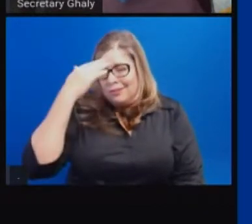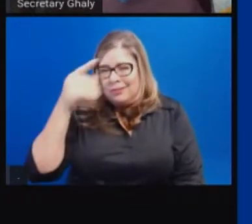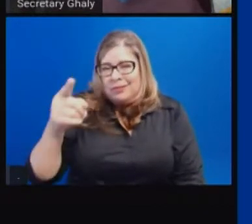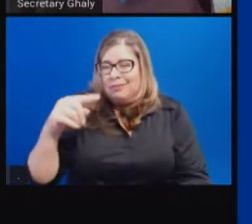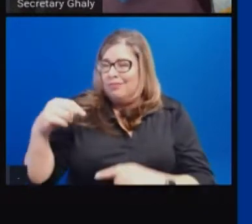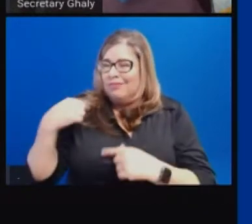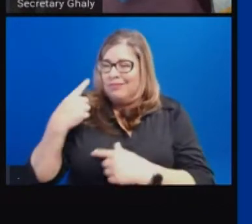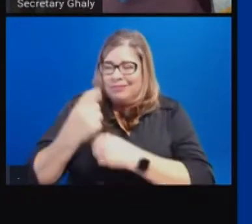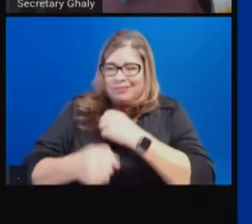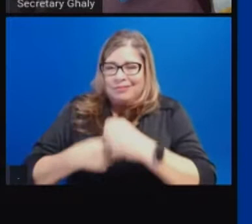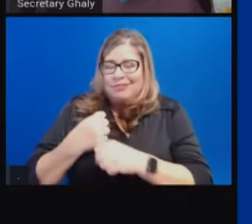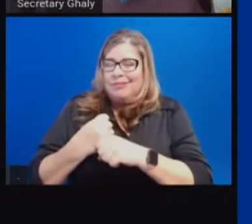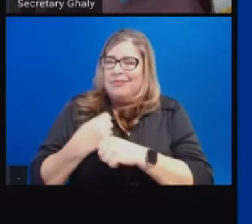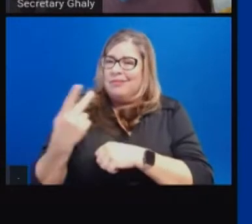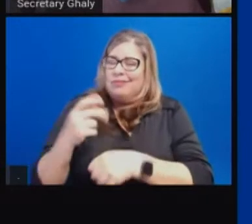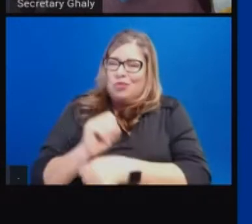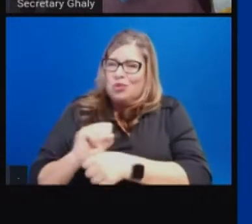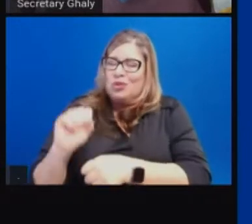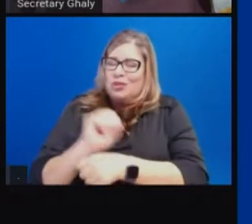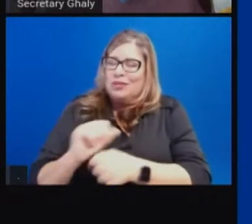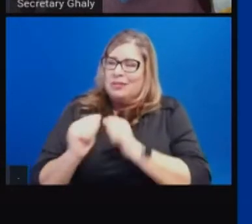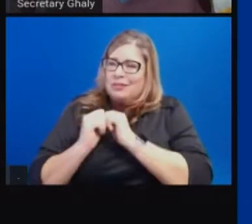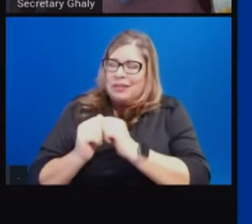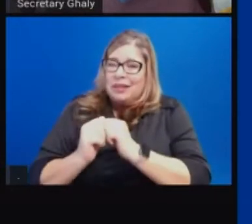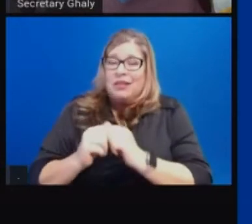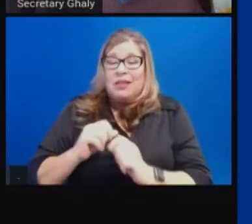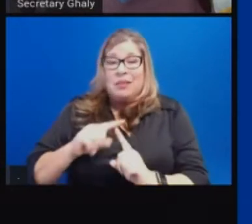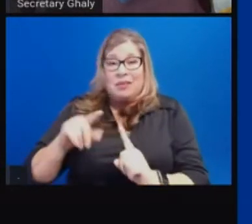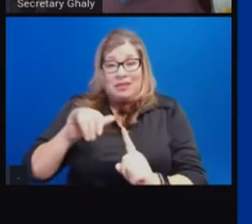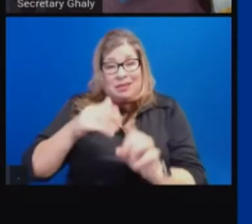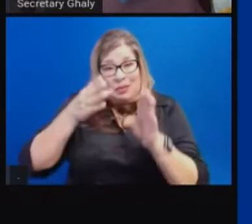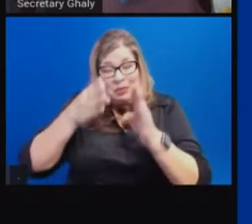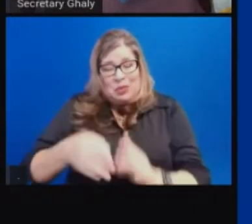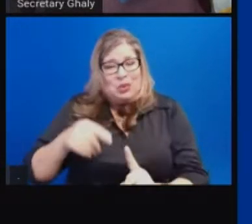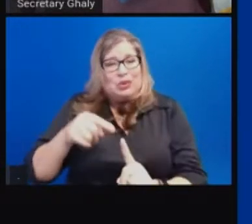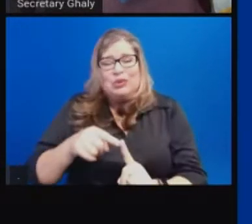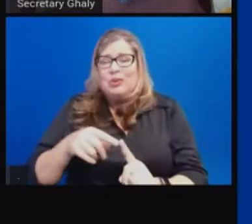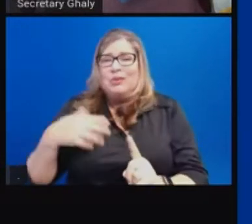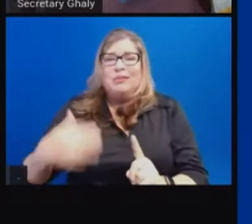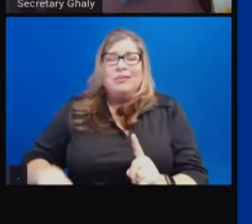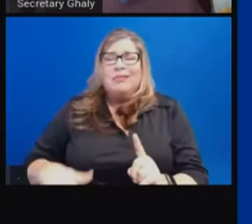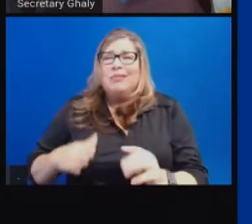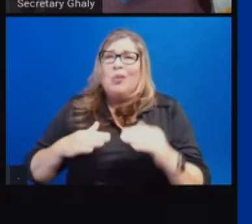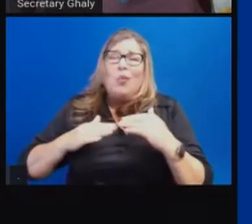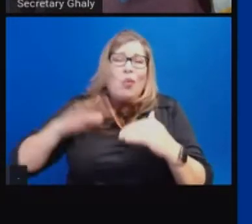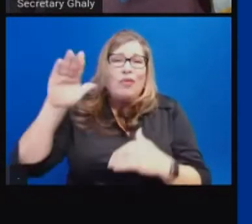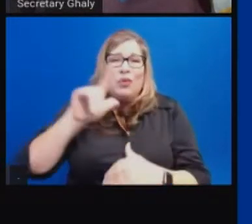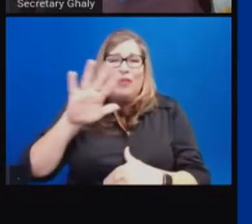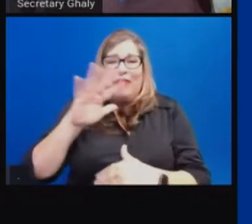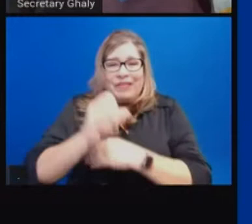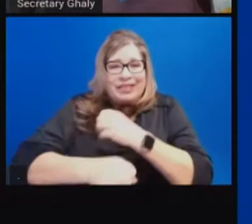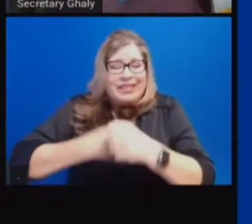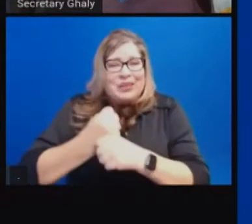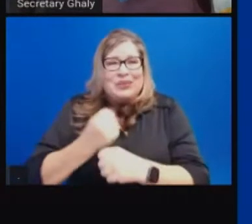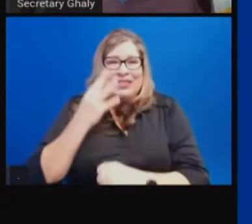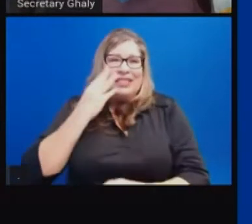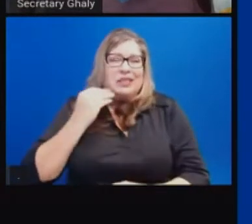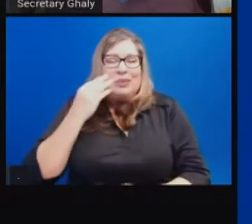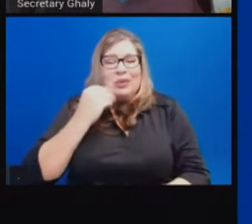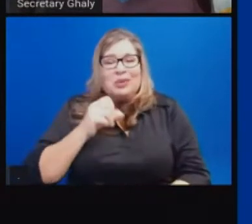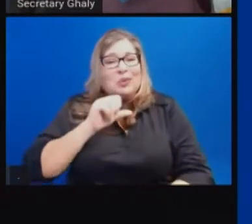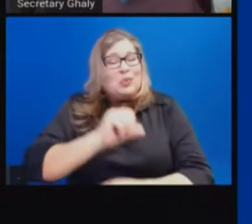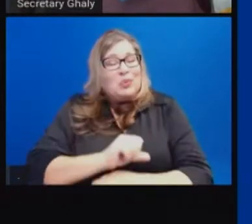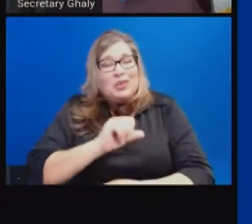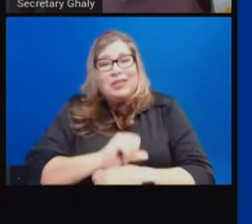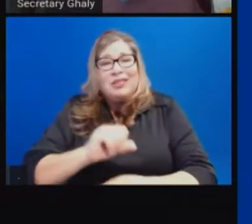But she has this long track record of, I think, greater than 25 years experience working both in the private and the